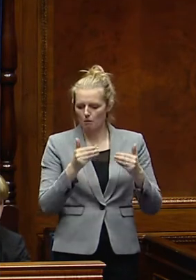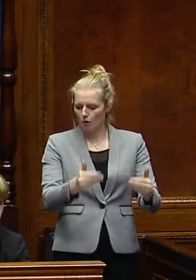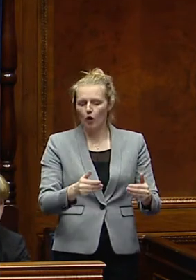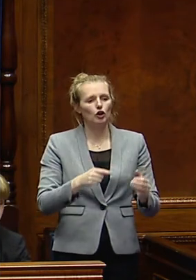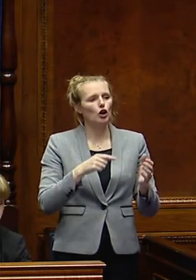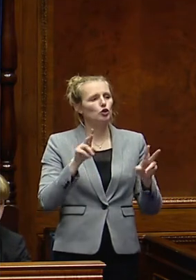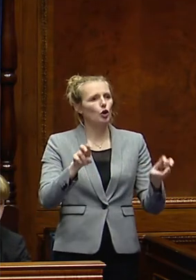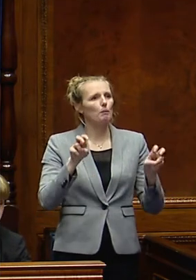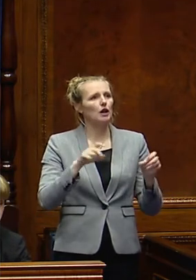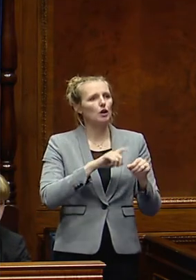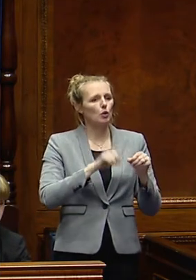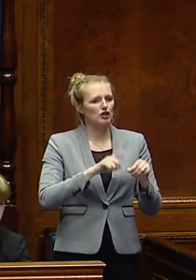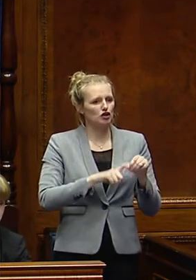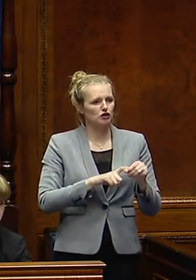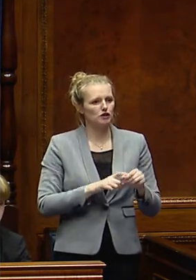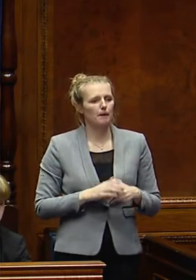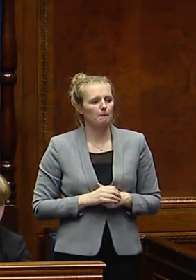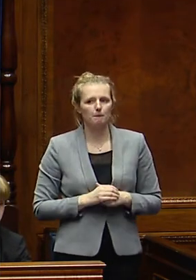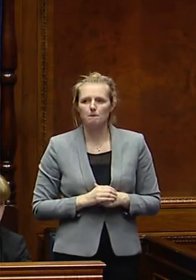topical questions, and I call Jonathan Buckley.